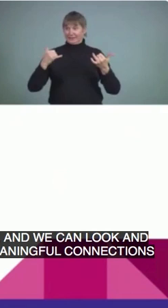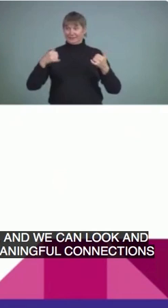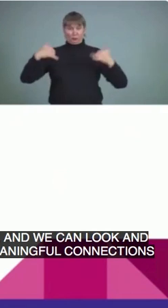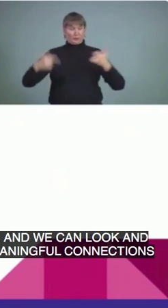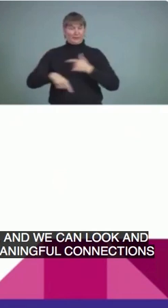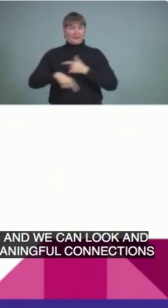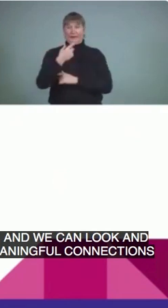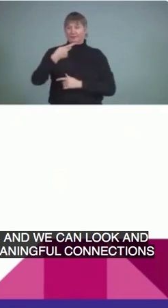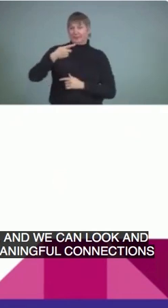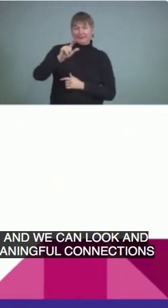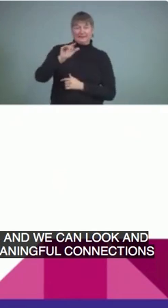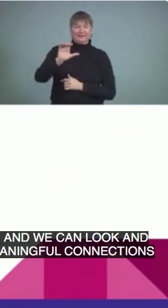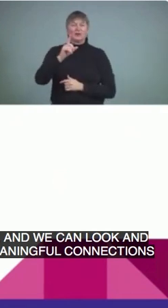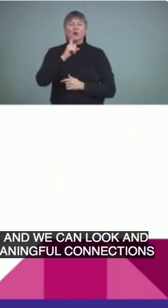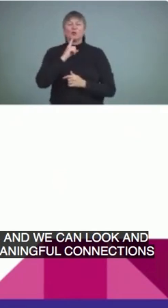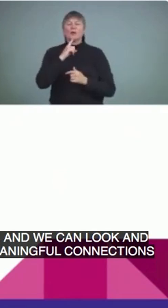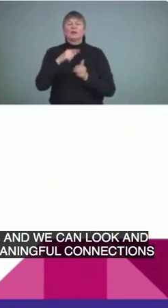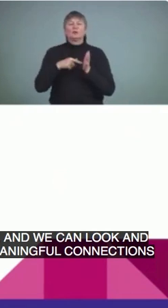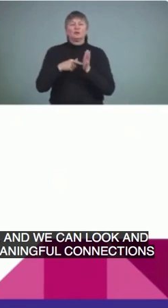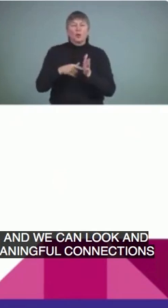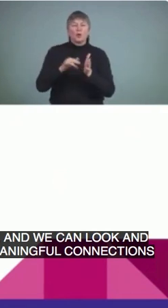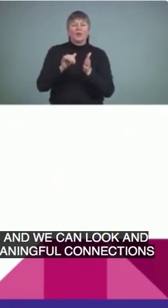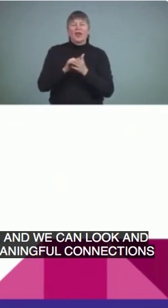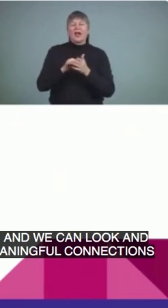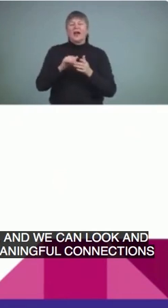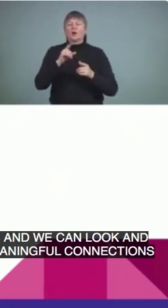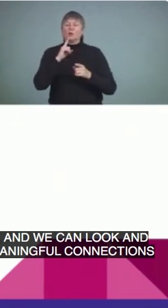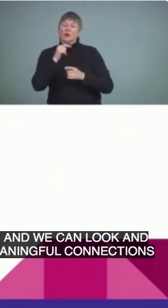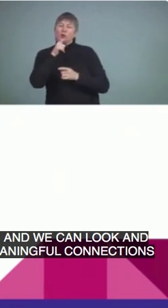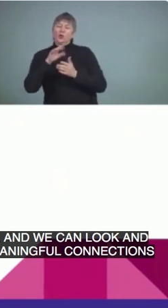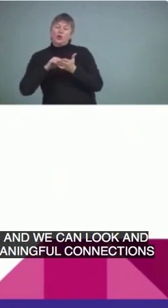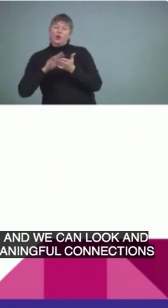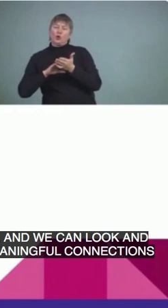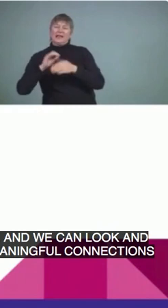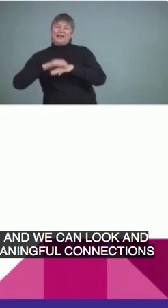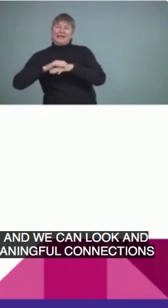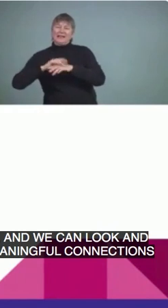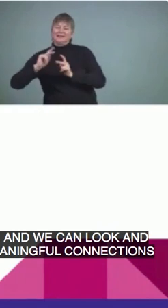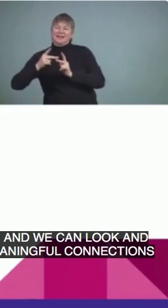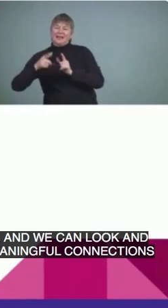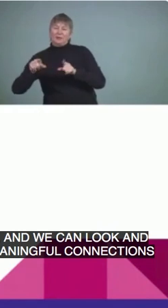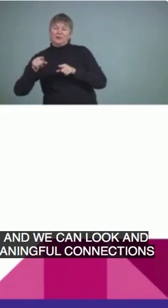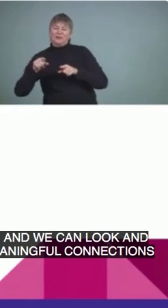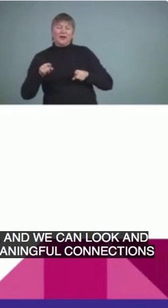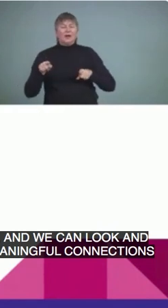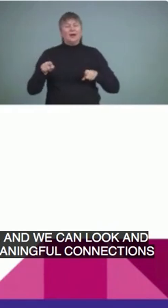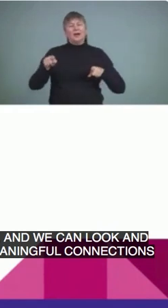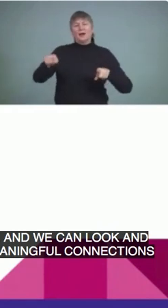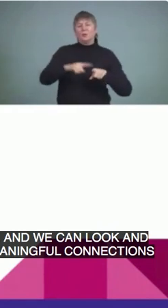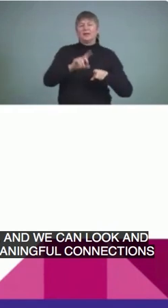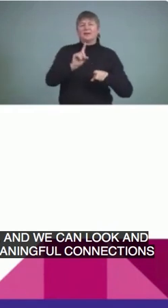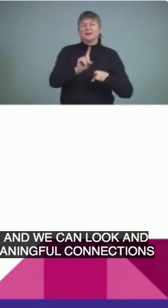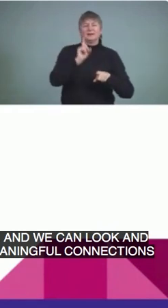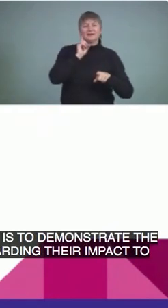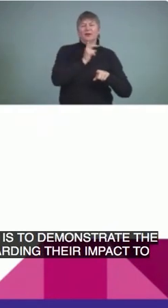to demonstrate the similarities of these two populations of students regarding their impact to success and strategies for